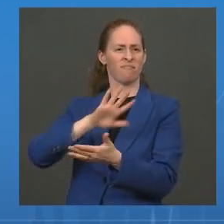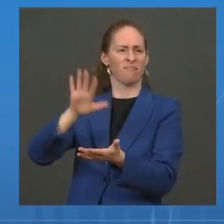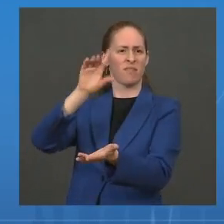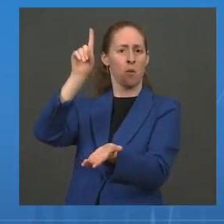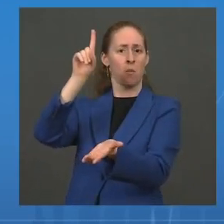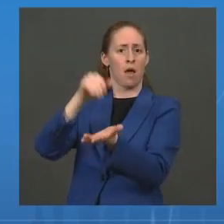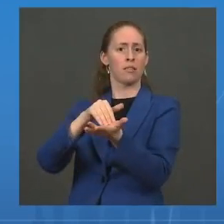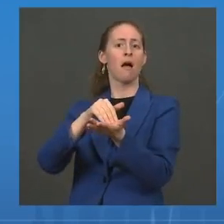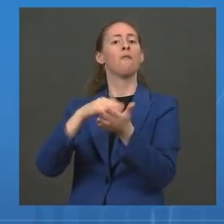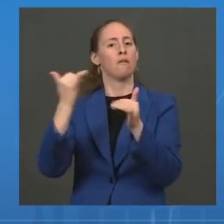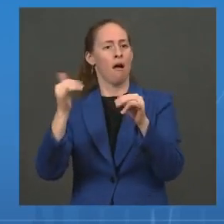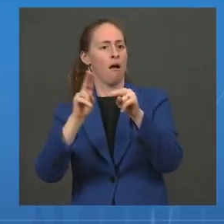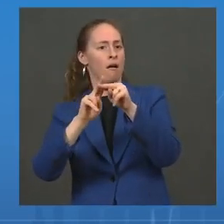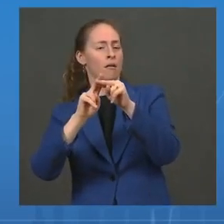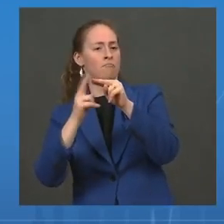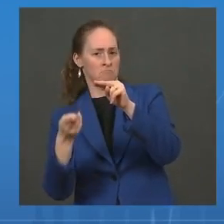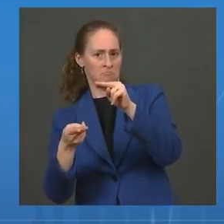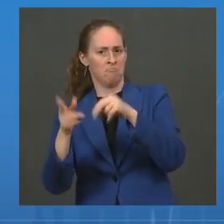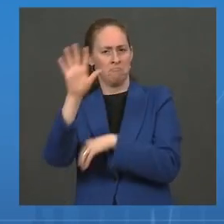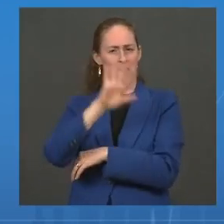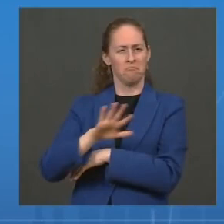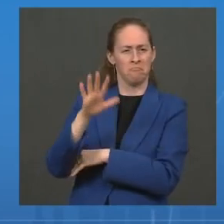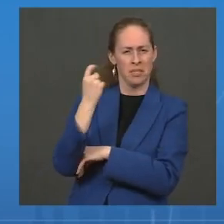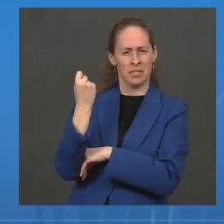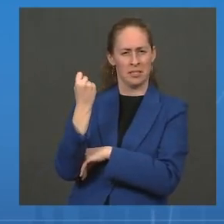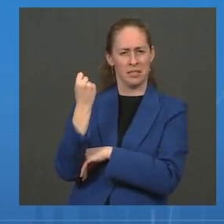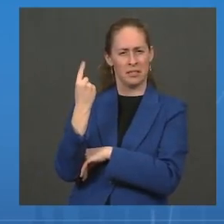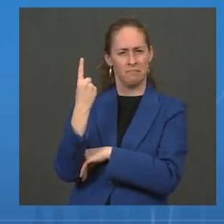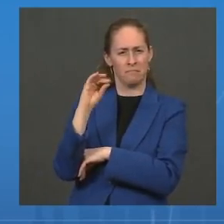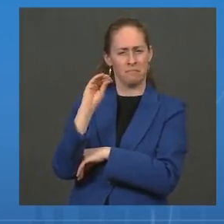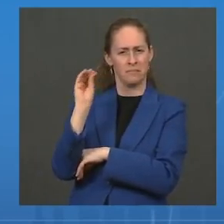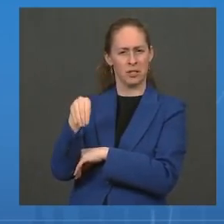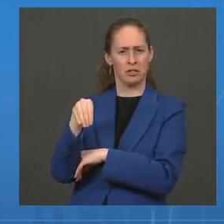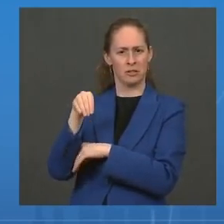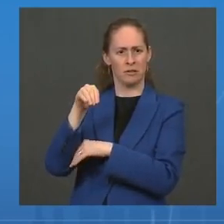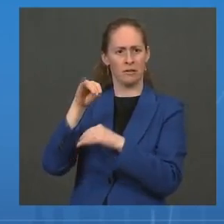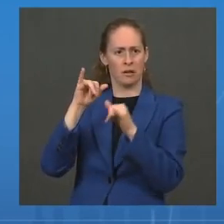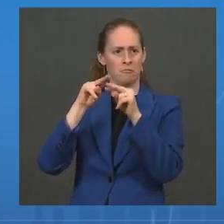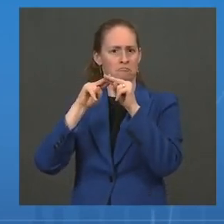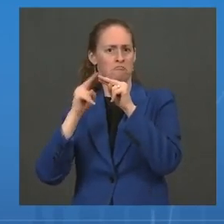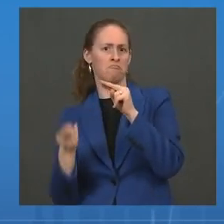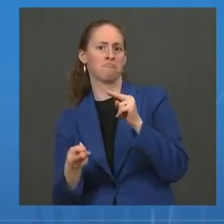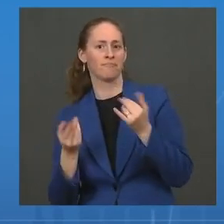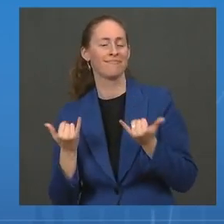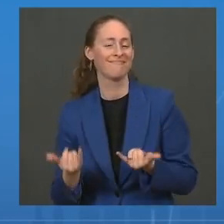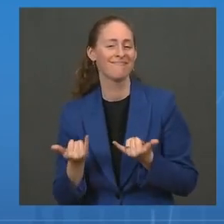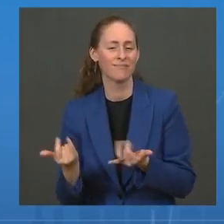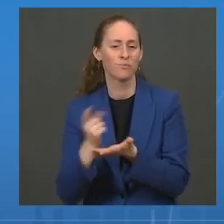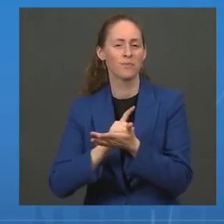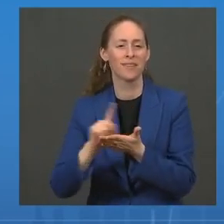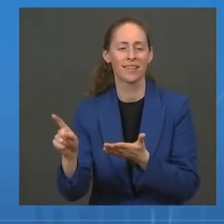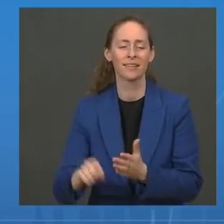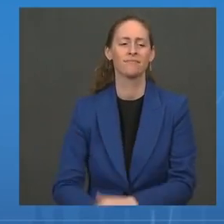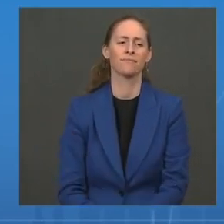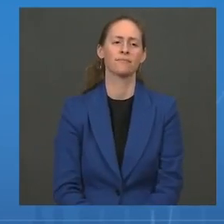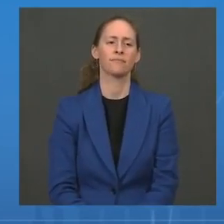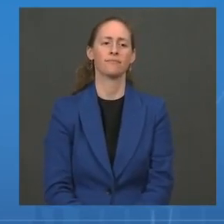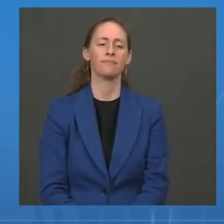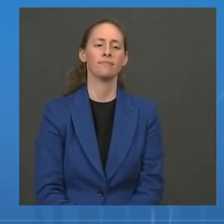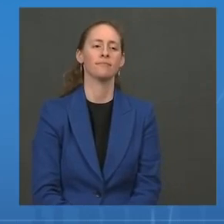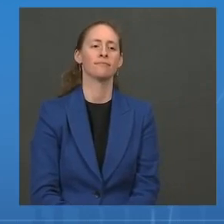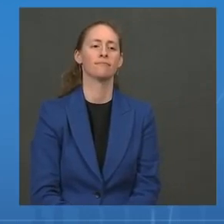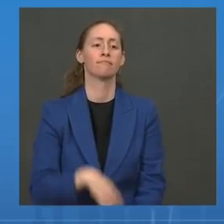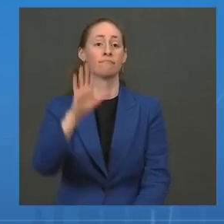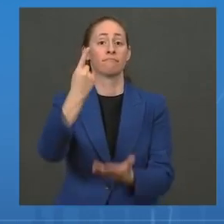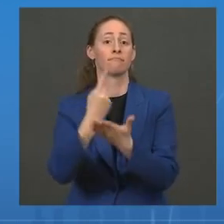of about 11% from the previous week. Last week, following ACIP's unanimous vote, I